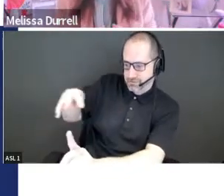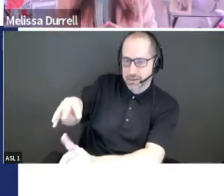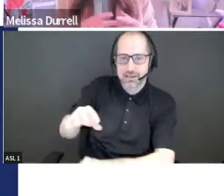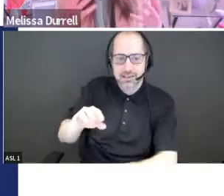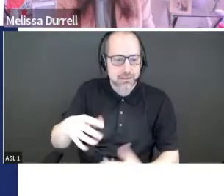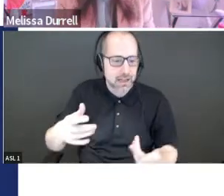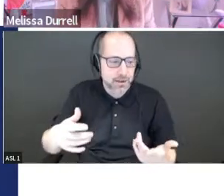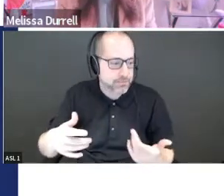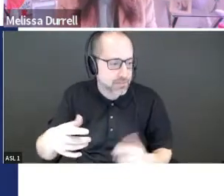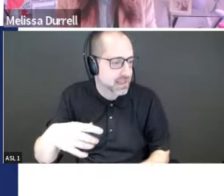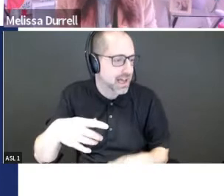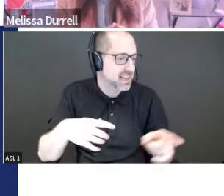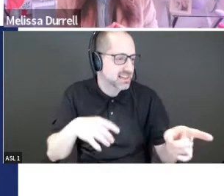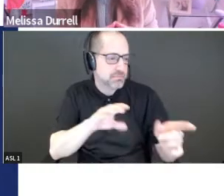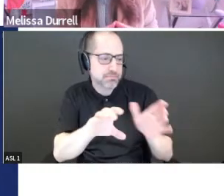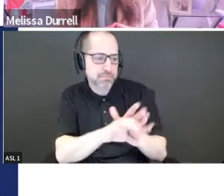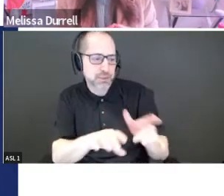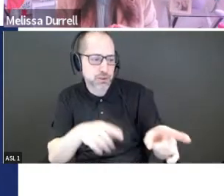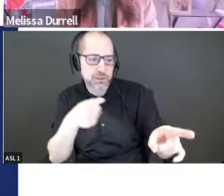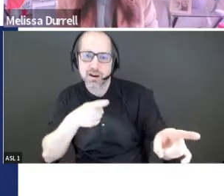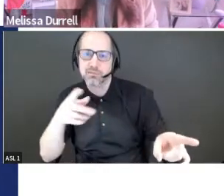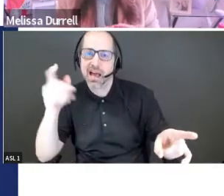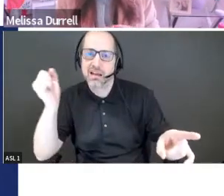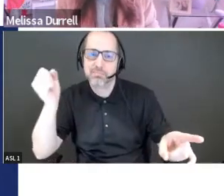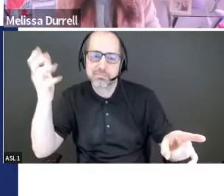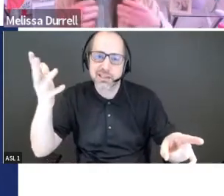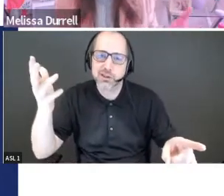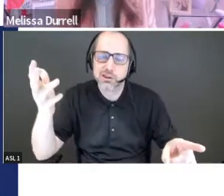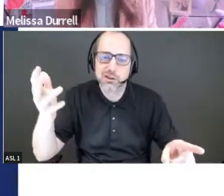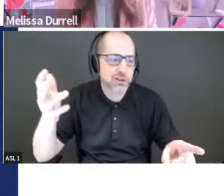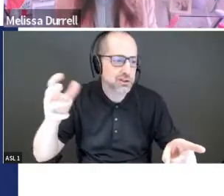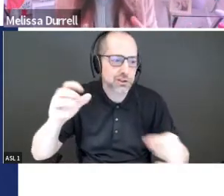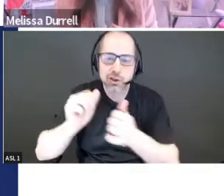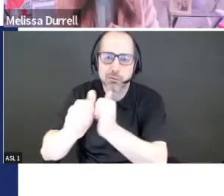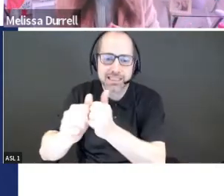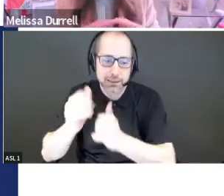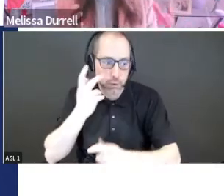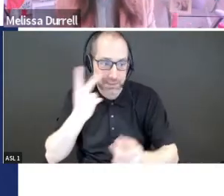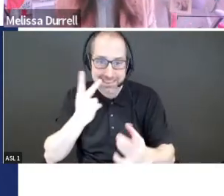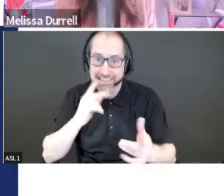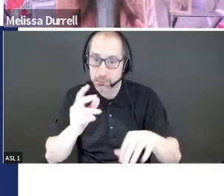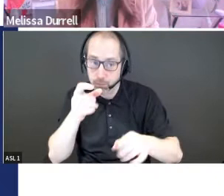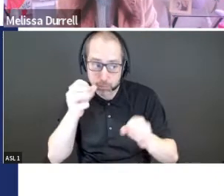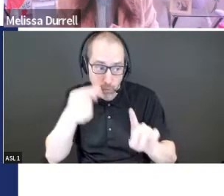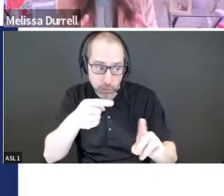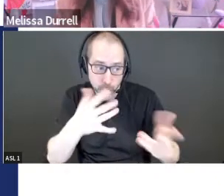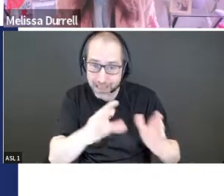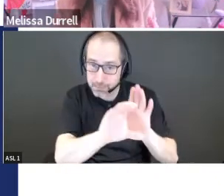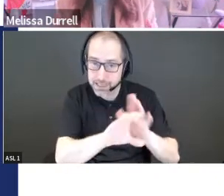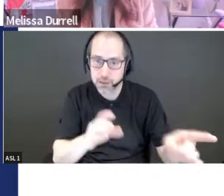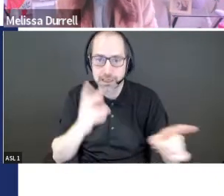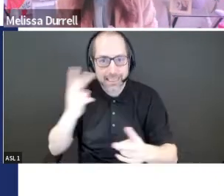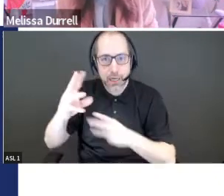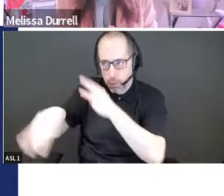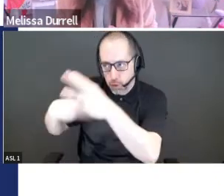competitions. And so I wanted to put this picture on here because, look, the world's opening up again. And hopefully soon, I've seen